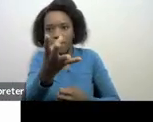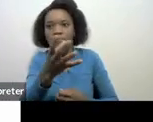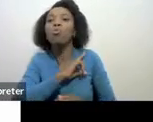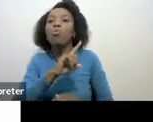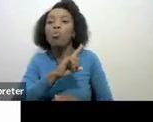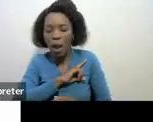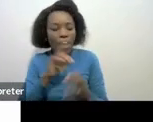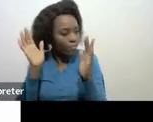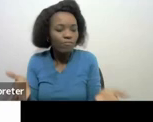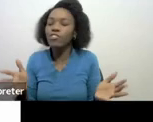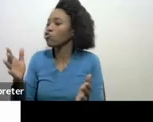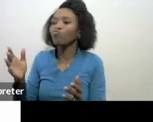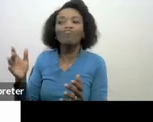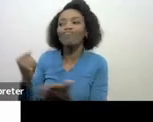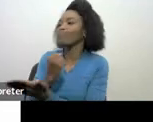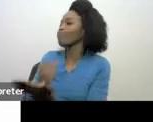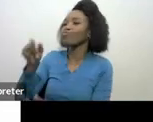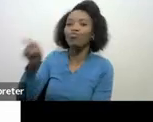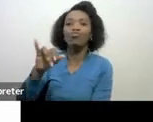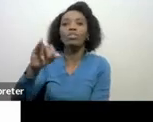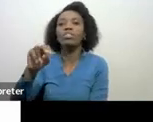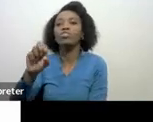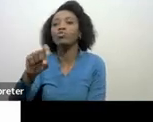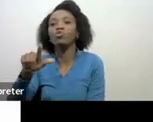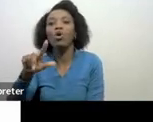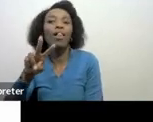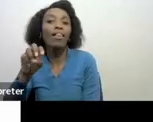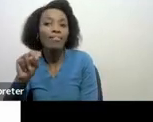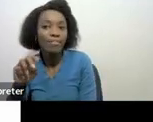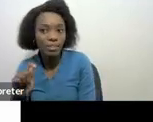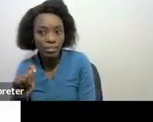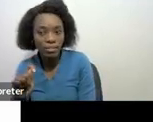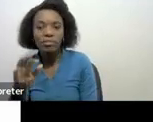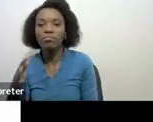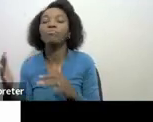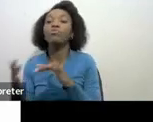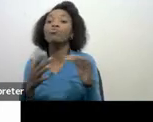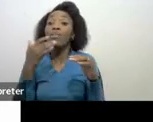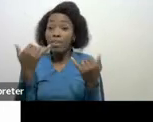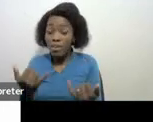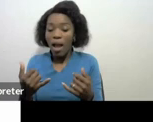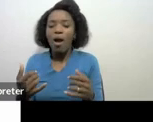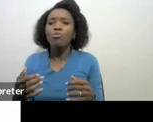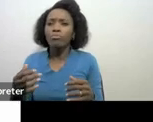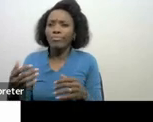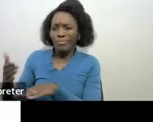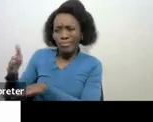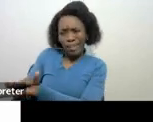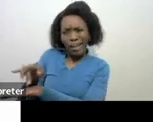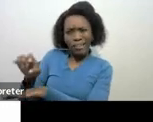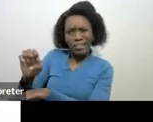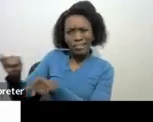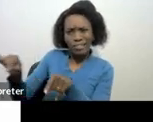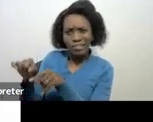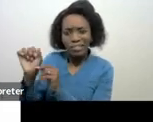sequestration if we look at the compliance letter the executor can